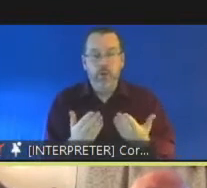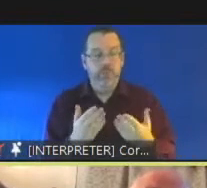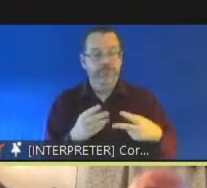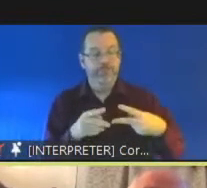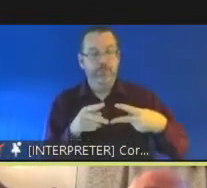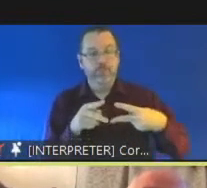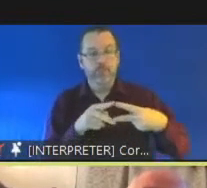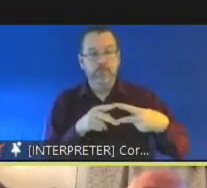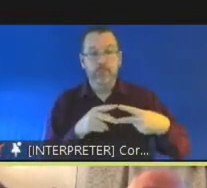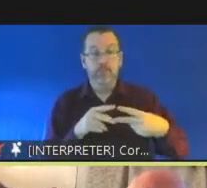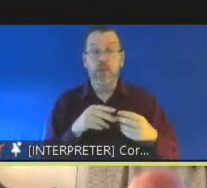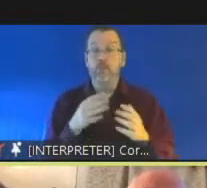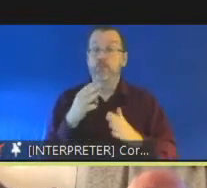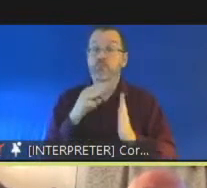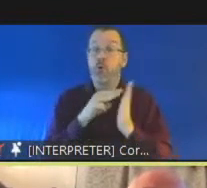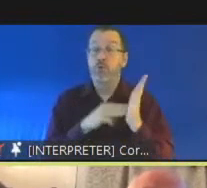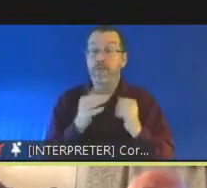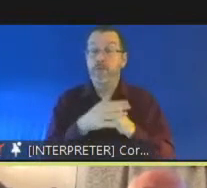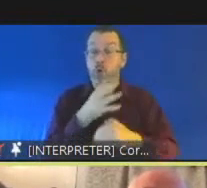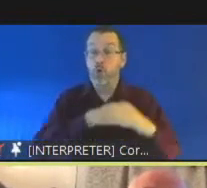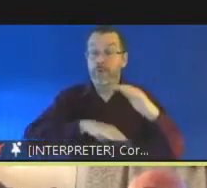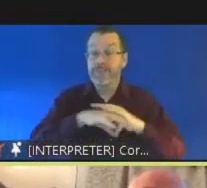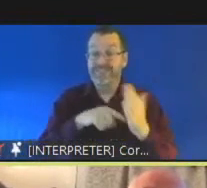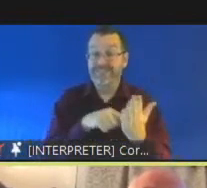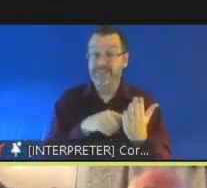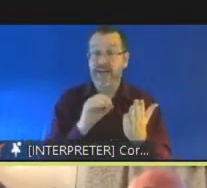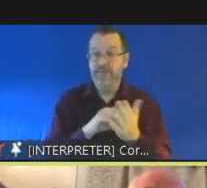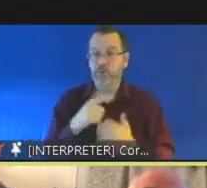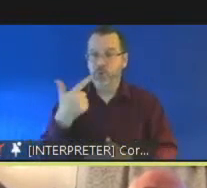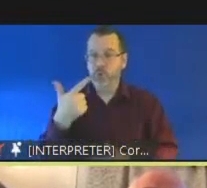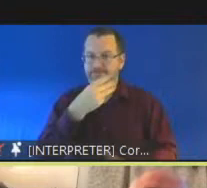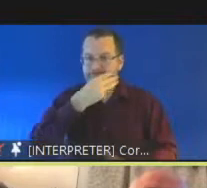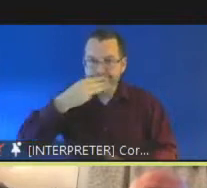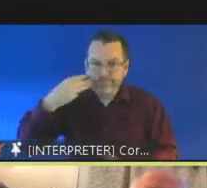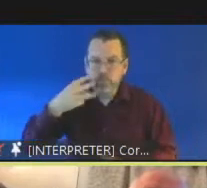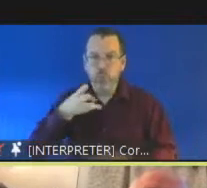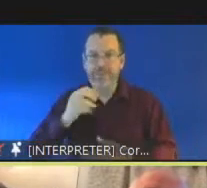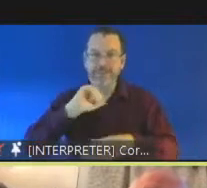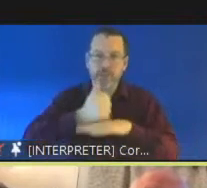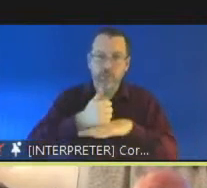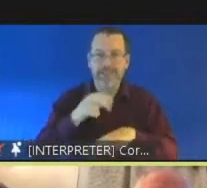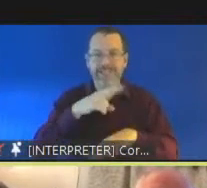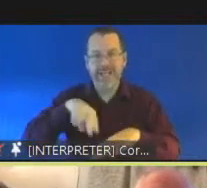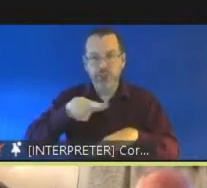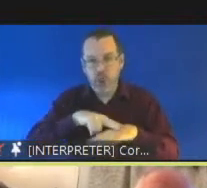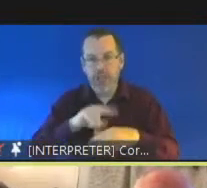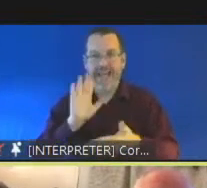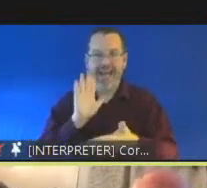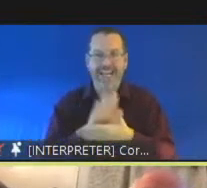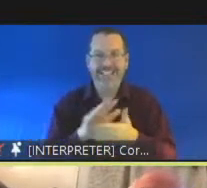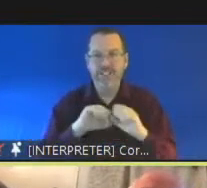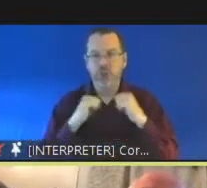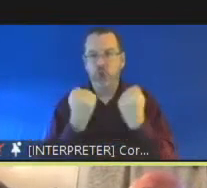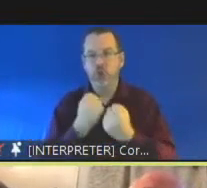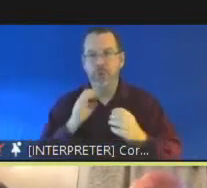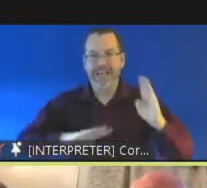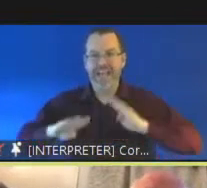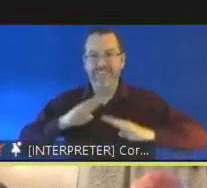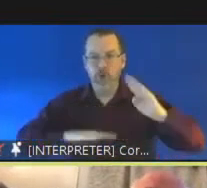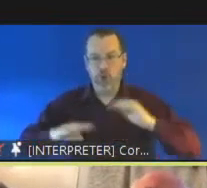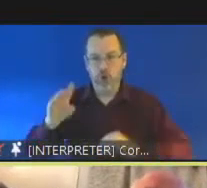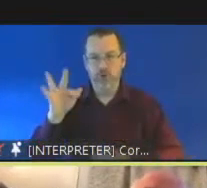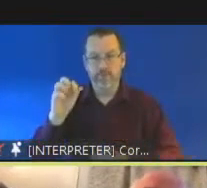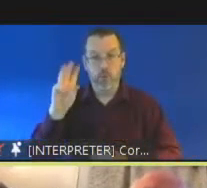commitments in the program for government in relation to establishing a national um anti-social behavior forum and to